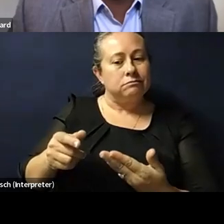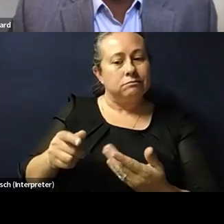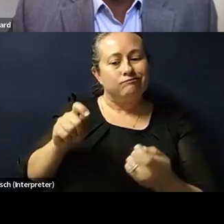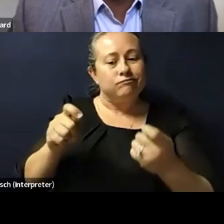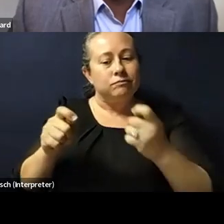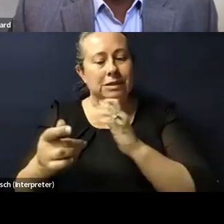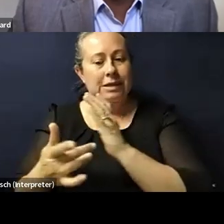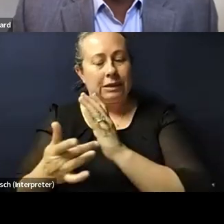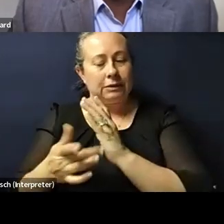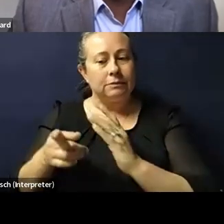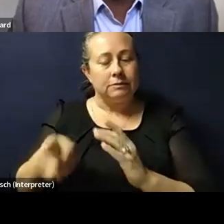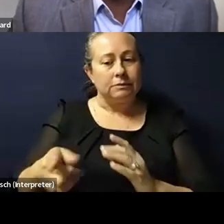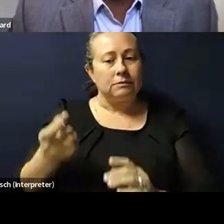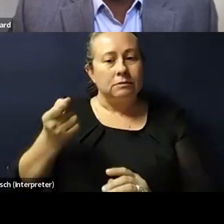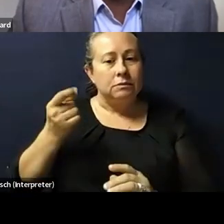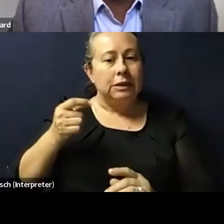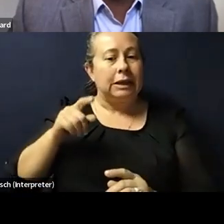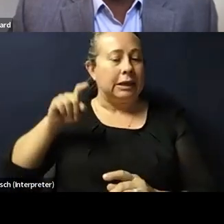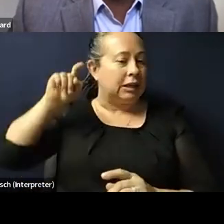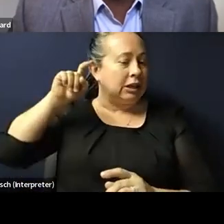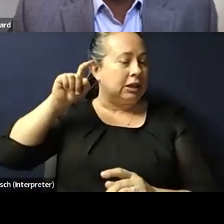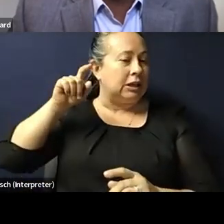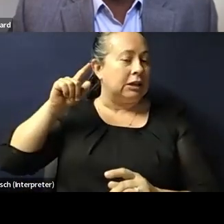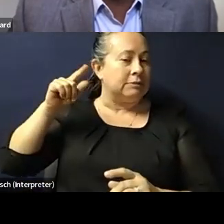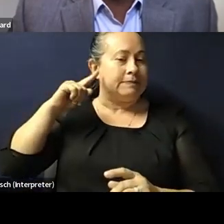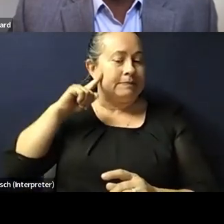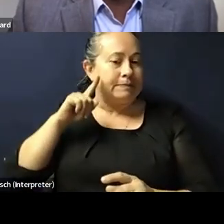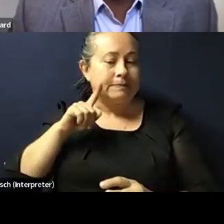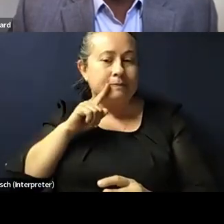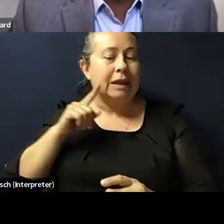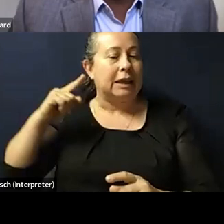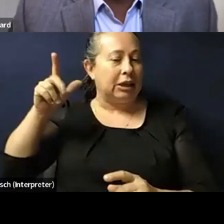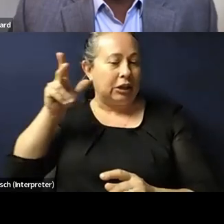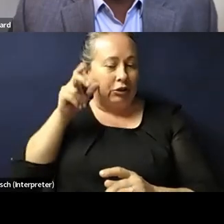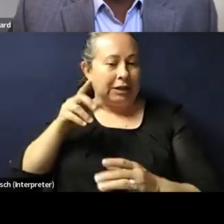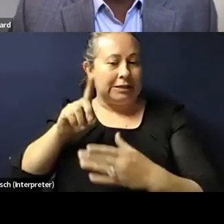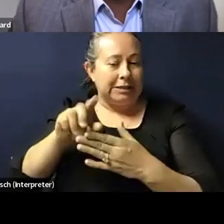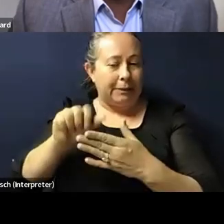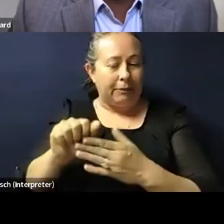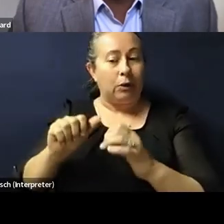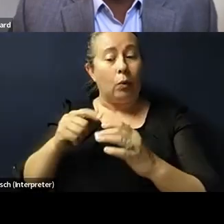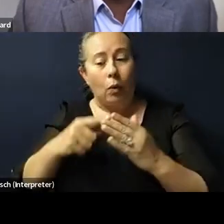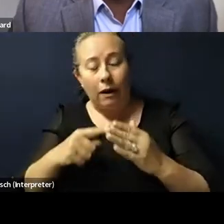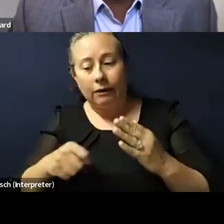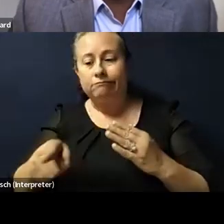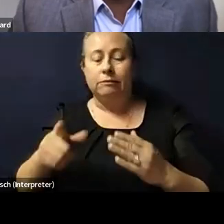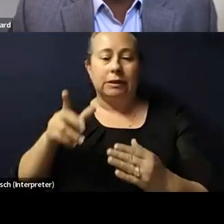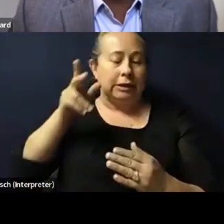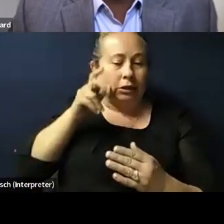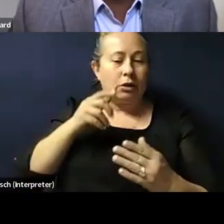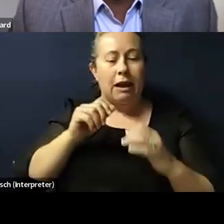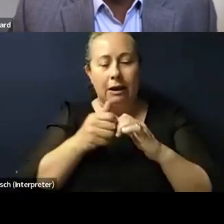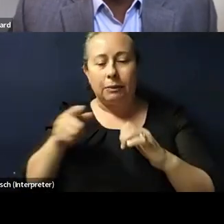someone who's hearing disabled hears and how they hear, um, right, is, is really, is very